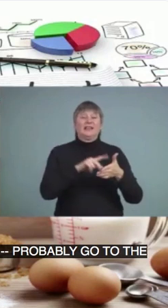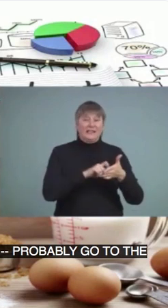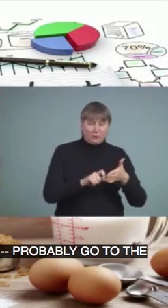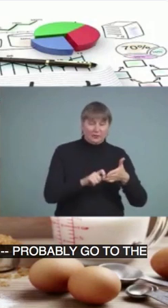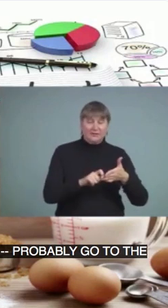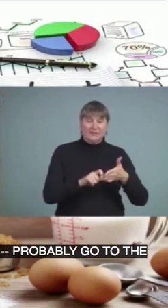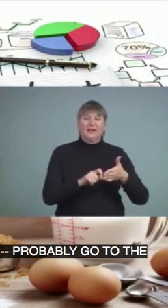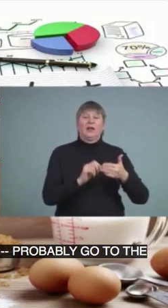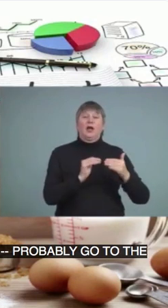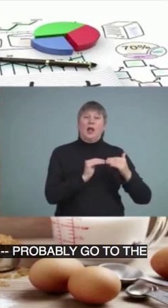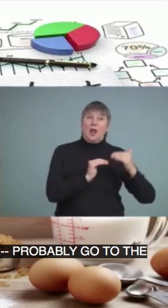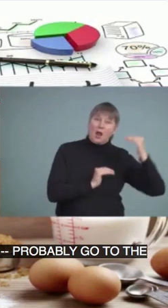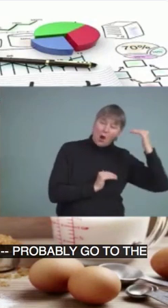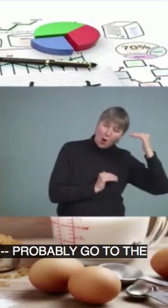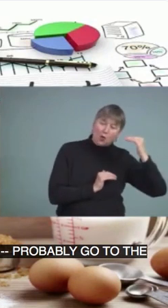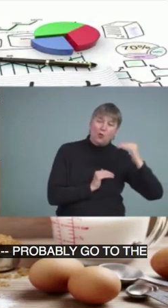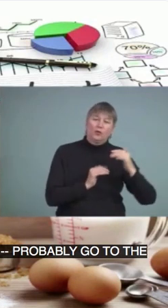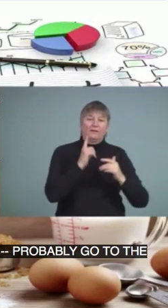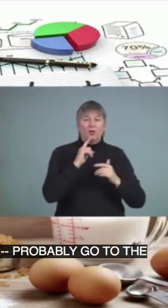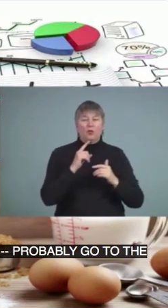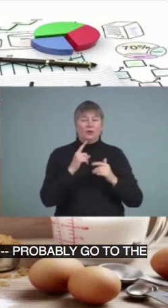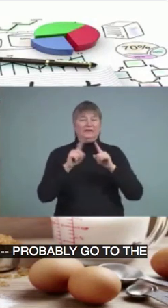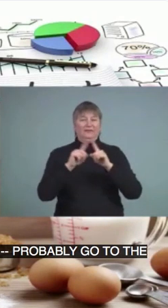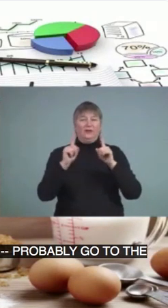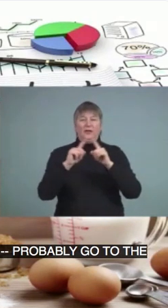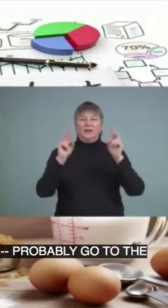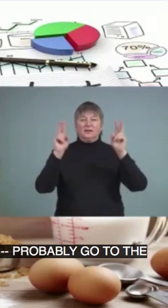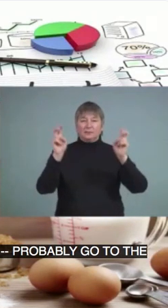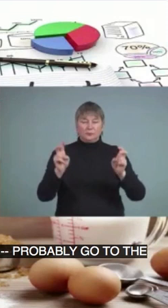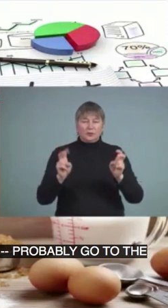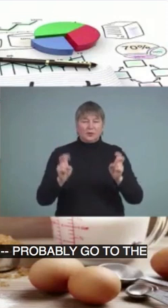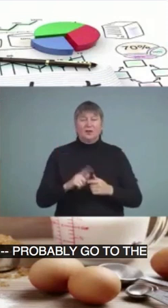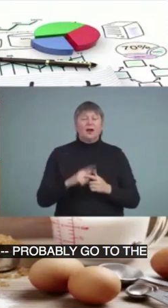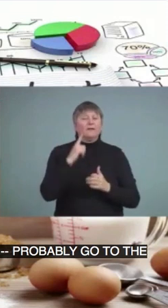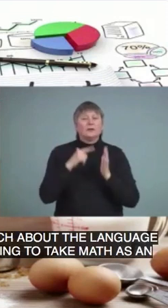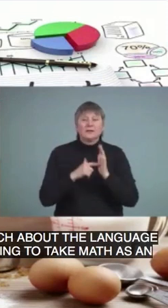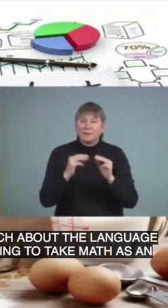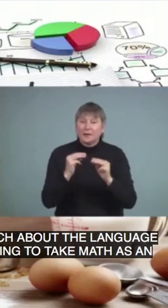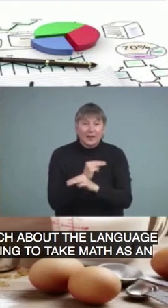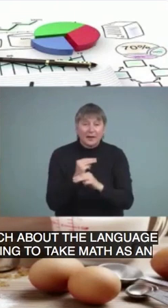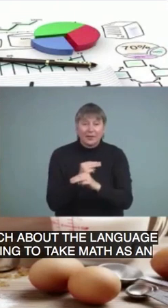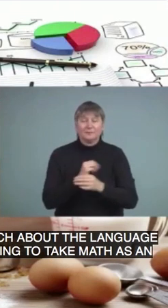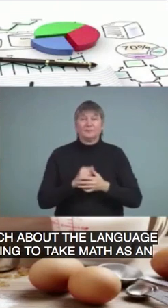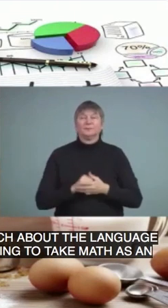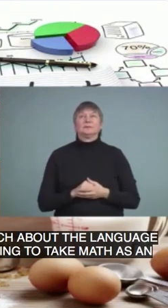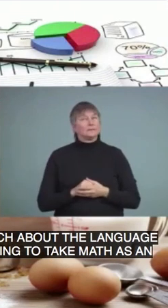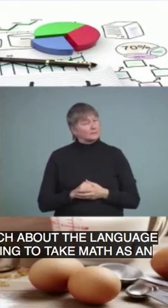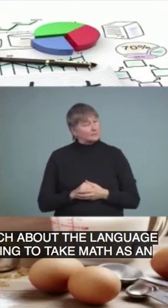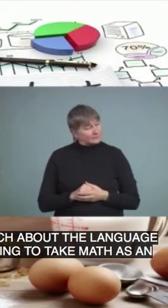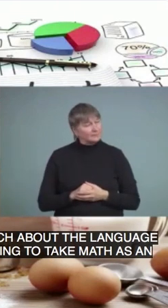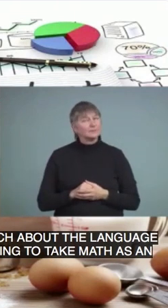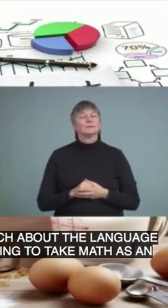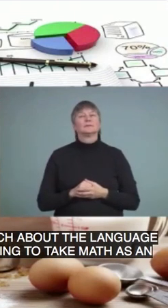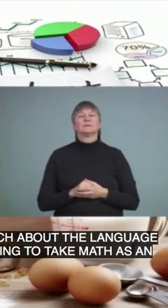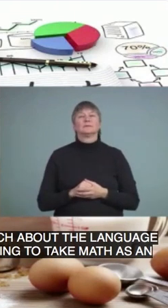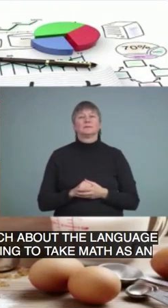And I'm just going to take math as an example. It's quite impactful when